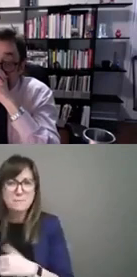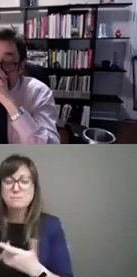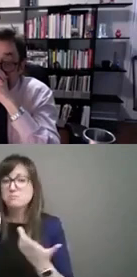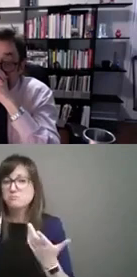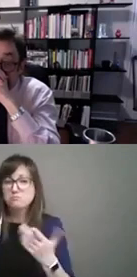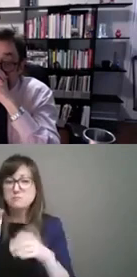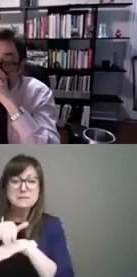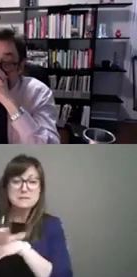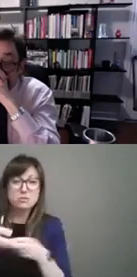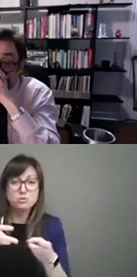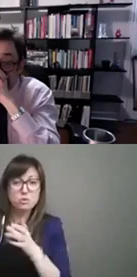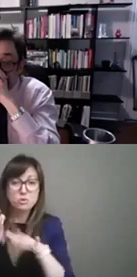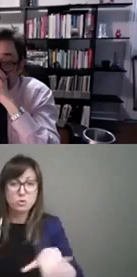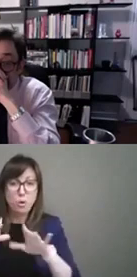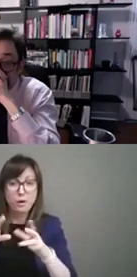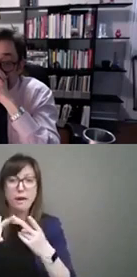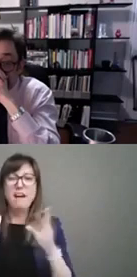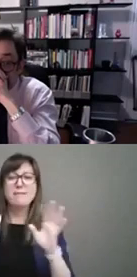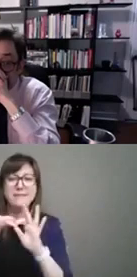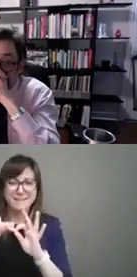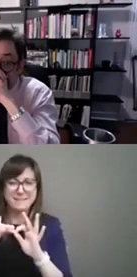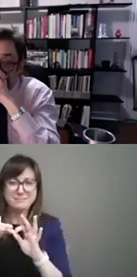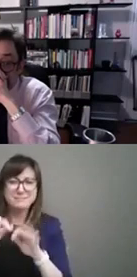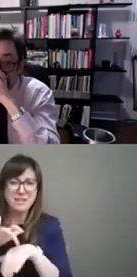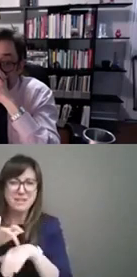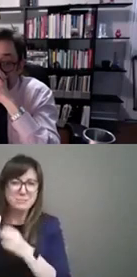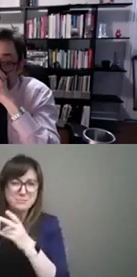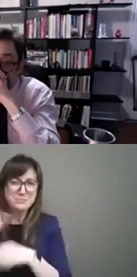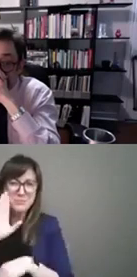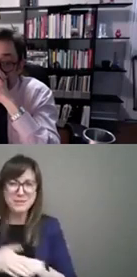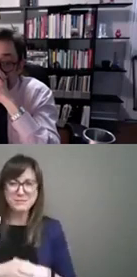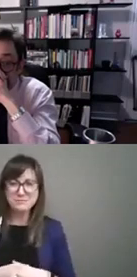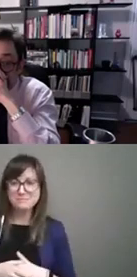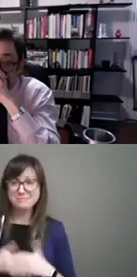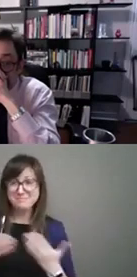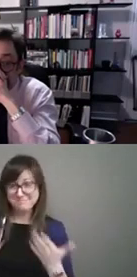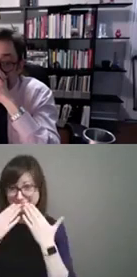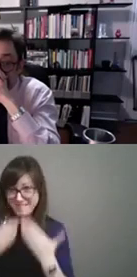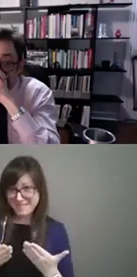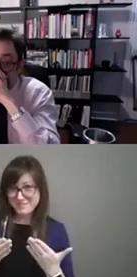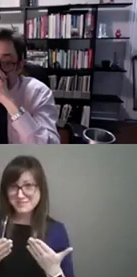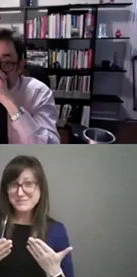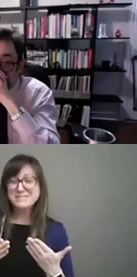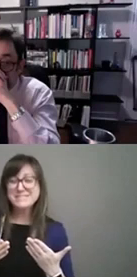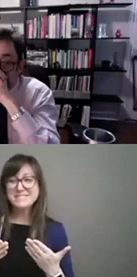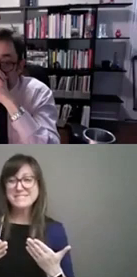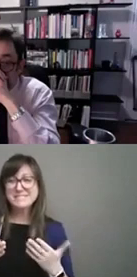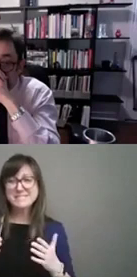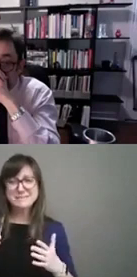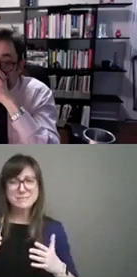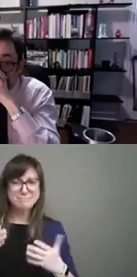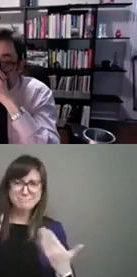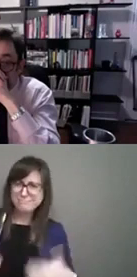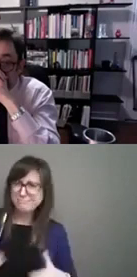the recording and the link for the recording will be available so thank you everyone uh it was a pleasure and uh